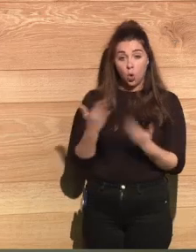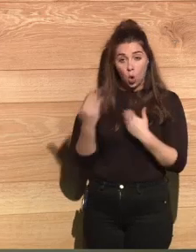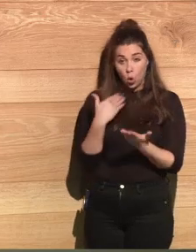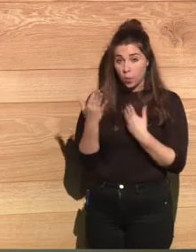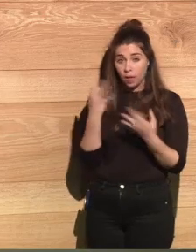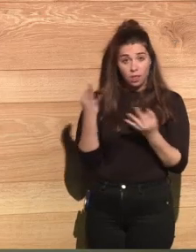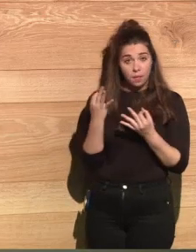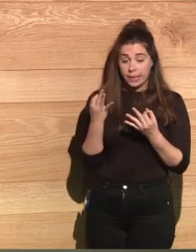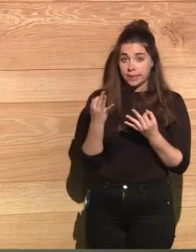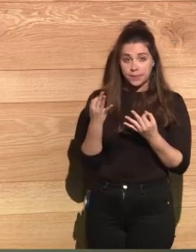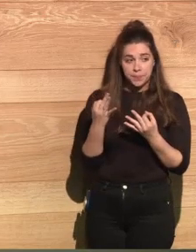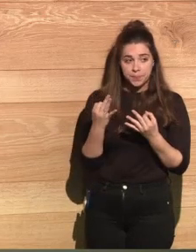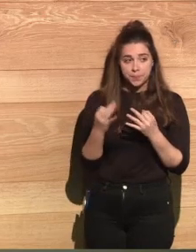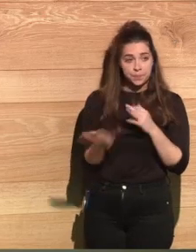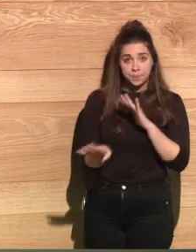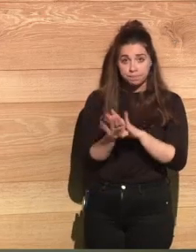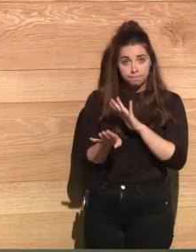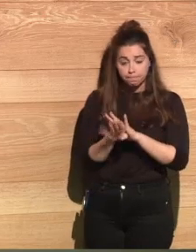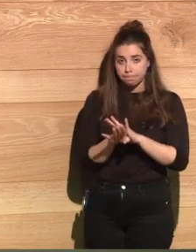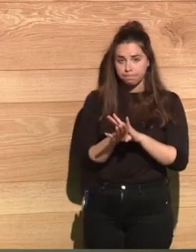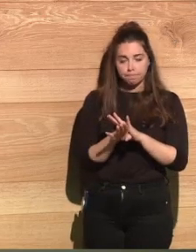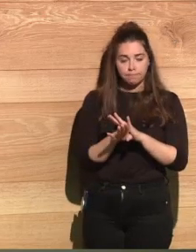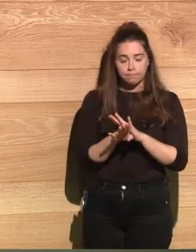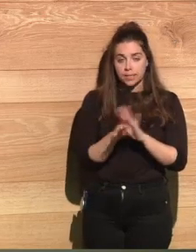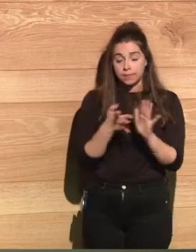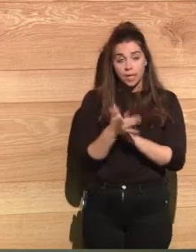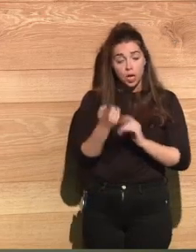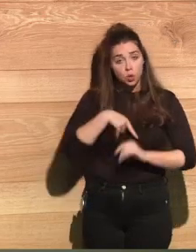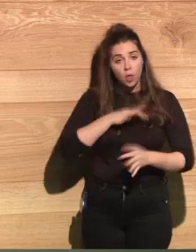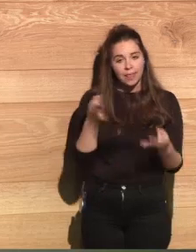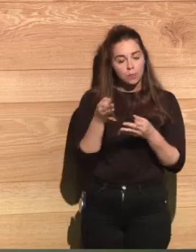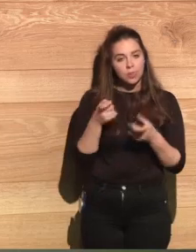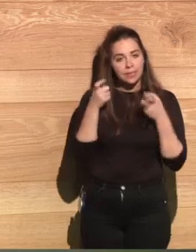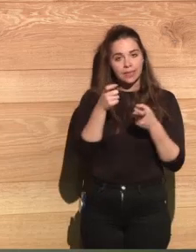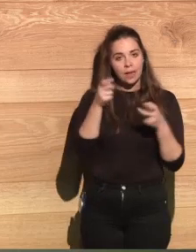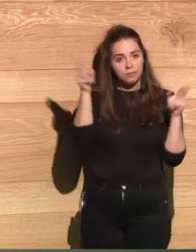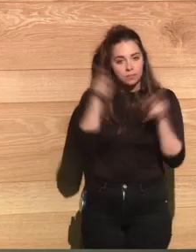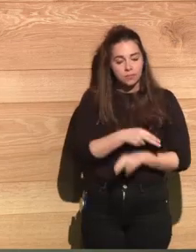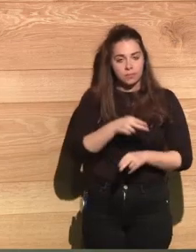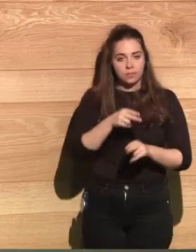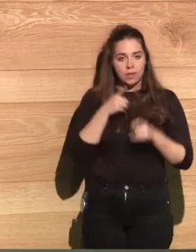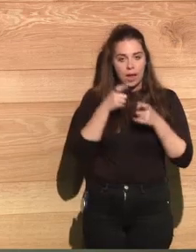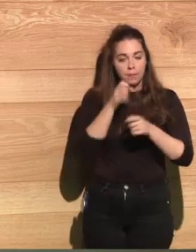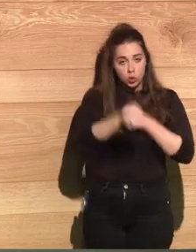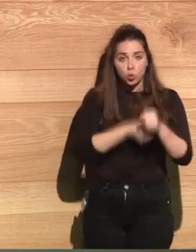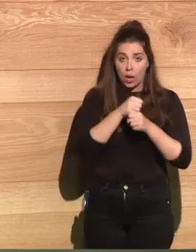this, we just have to keep the conversation alive. We need to